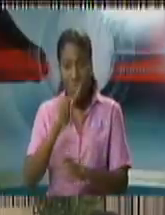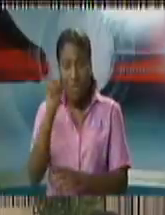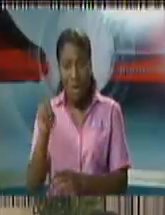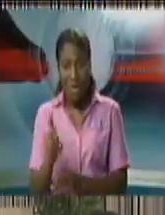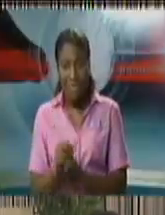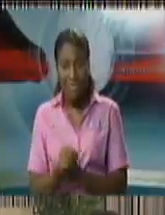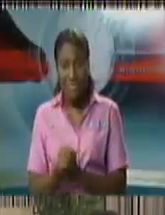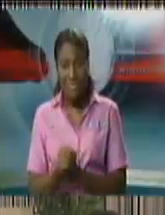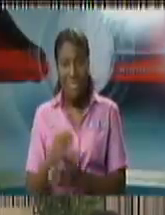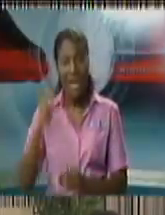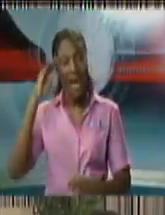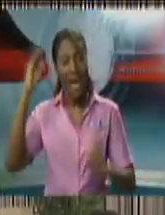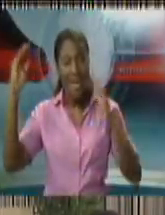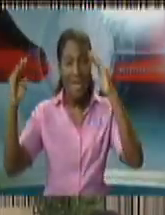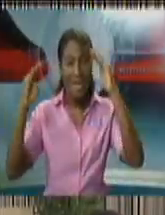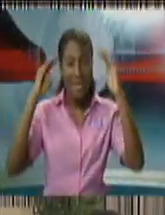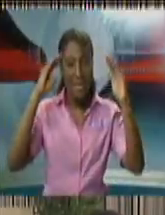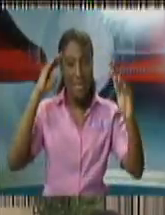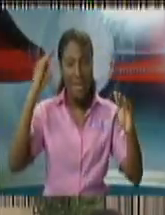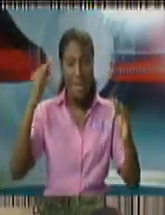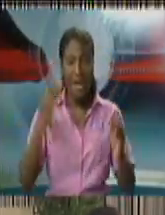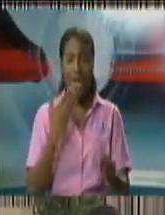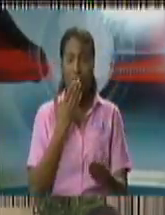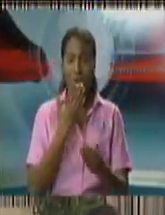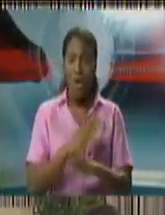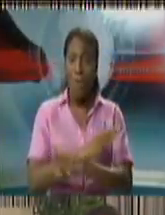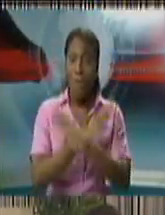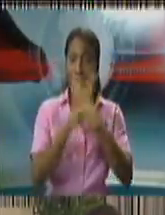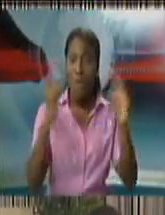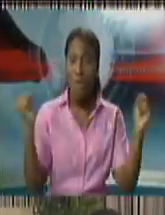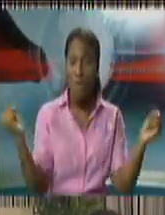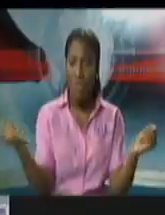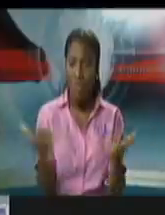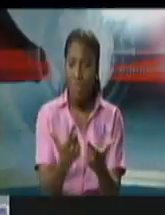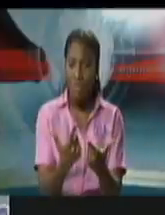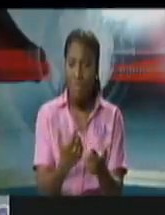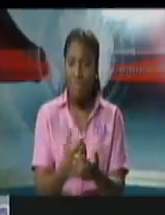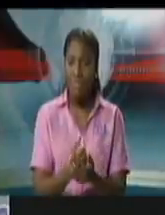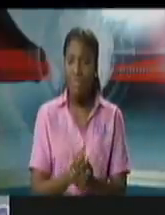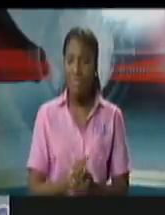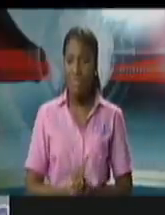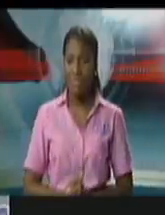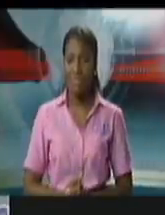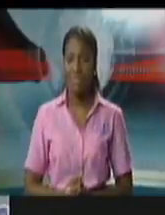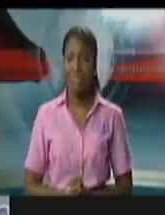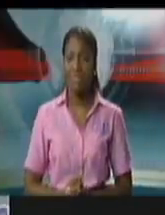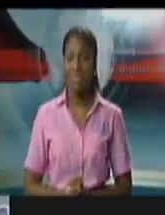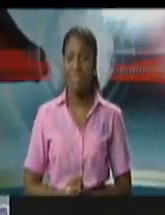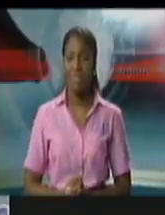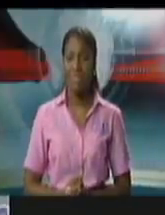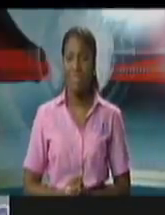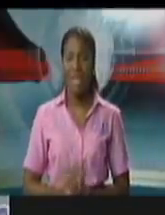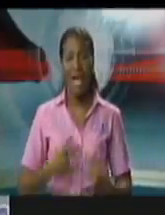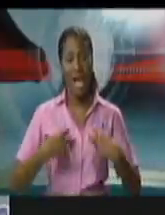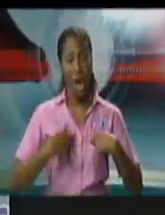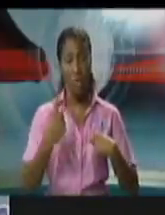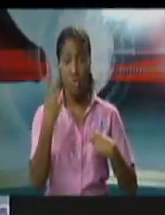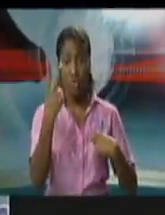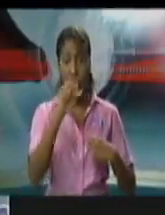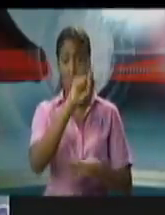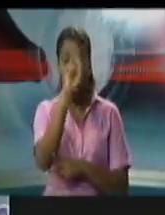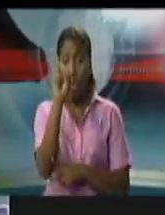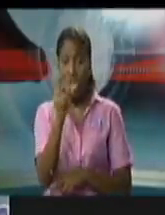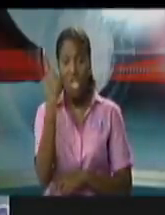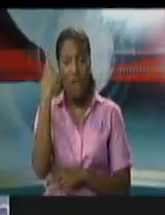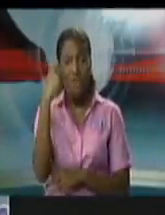hi good morning to the panel good morning good morning good morning I've got two questions here for